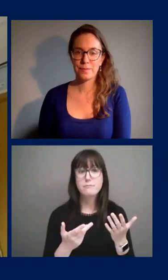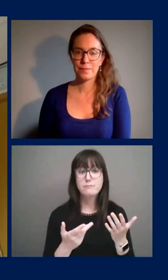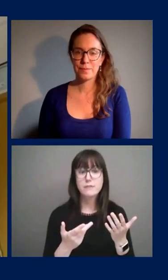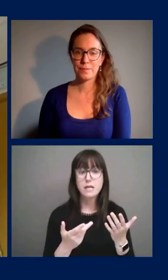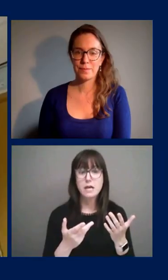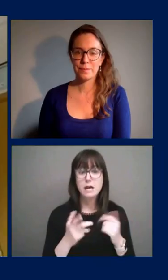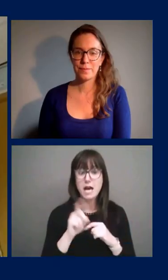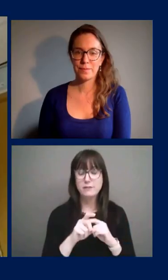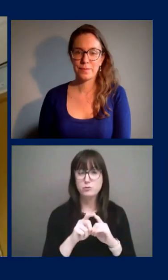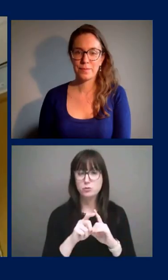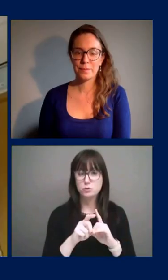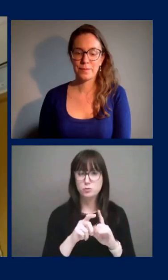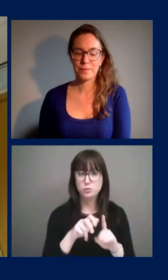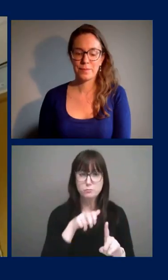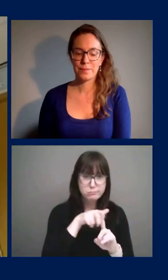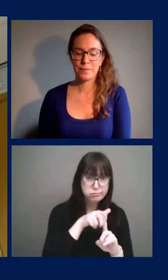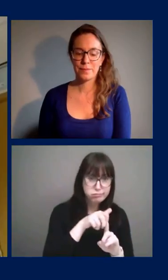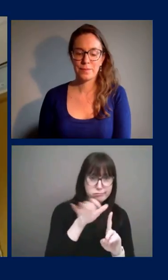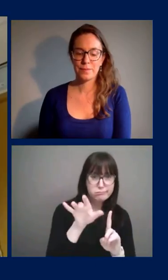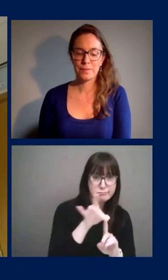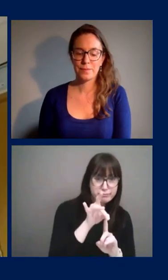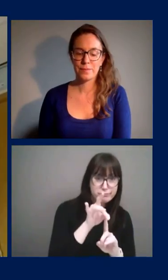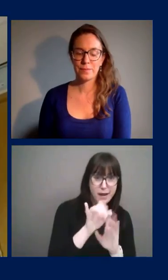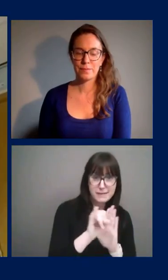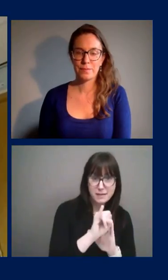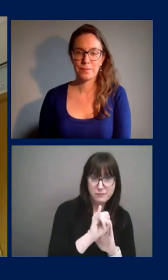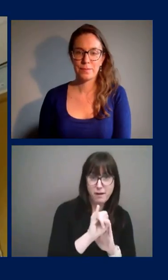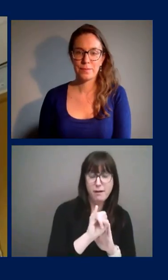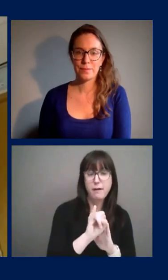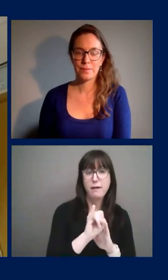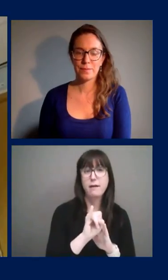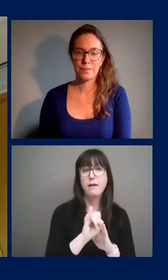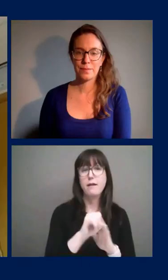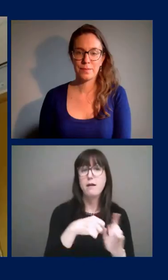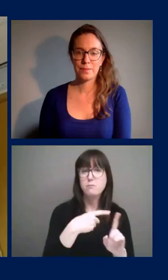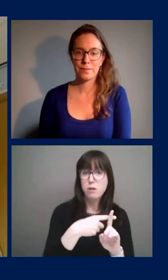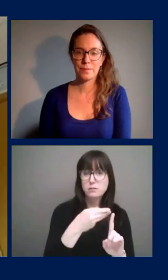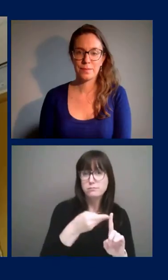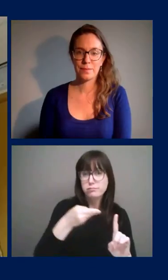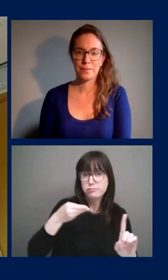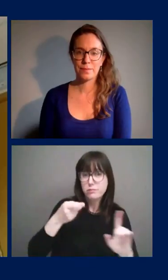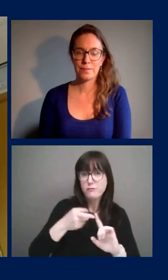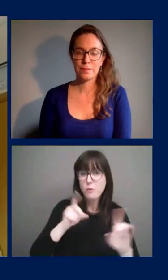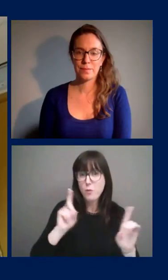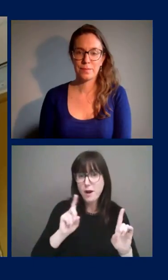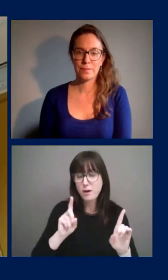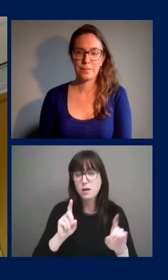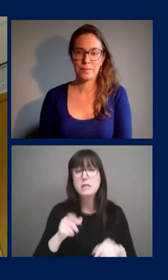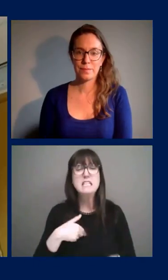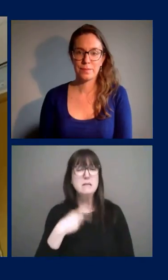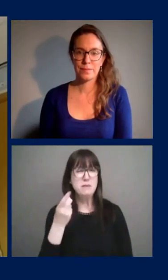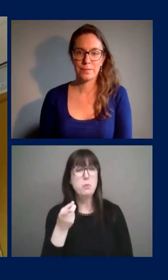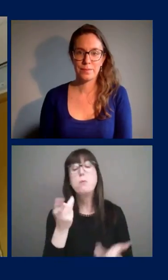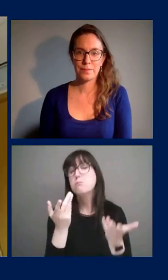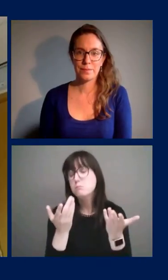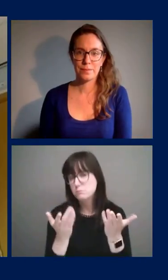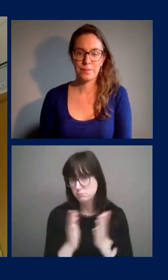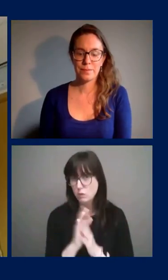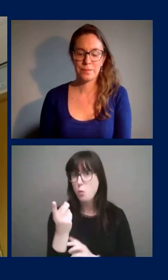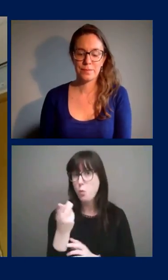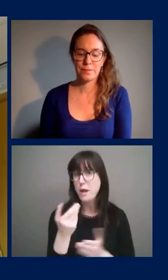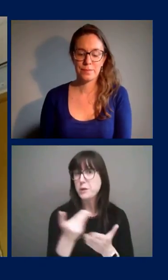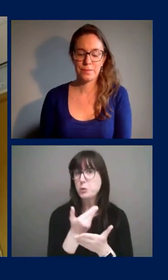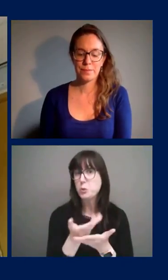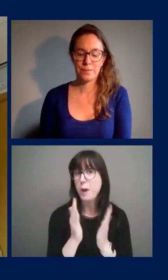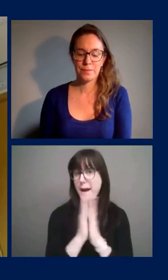many cases as we can and, um, and doing that contact tracing. So I guess I would have one ask, uh, a new ask